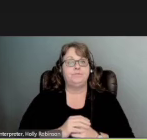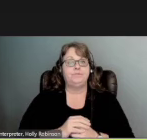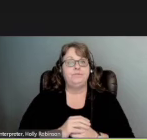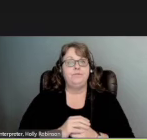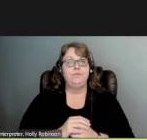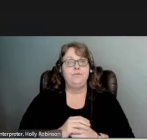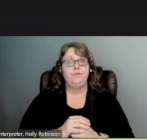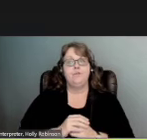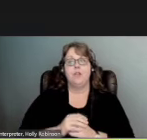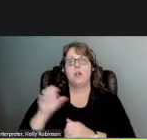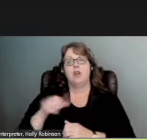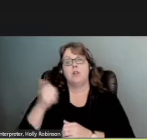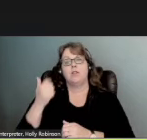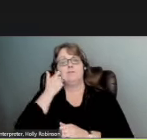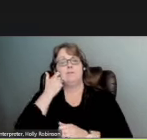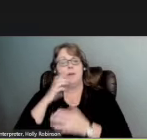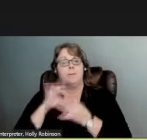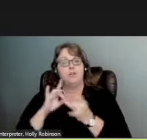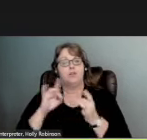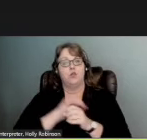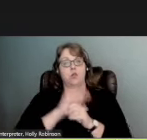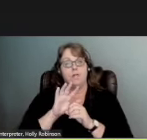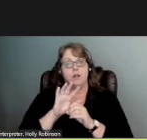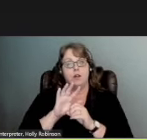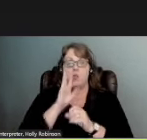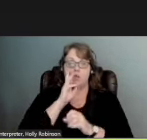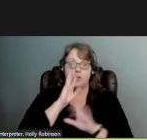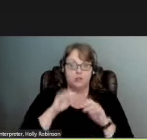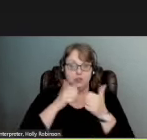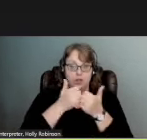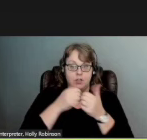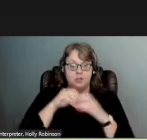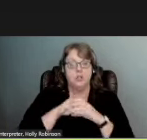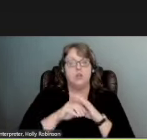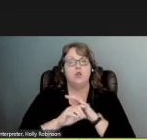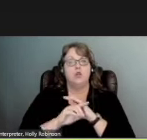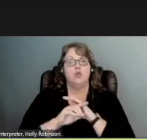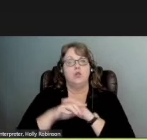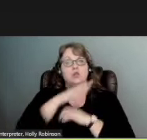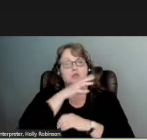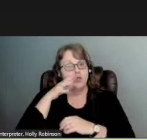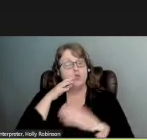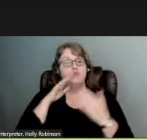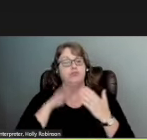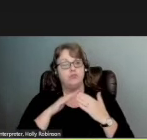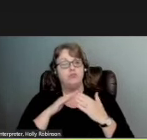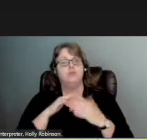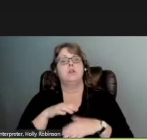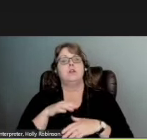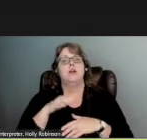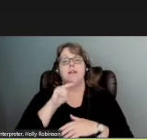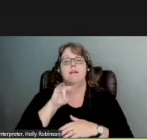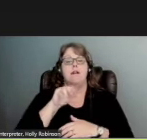As Carlotta mentioned COVID-19 highlighted water challenges in rural and remote areas in particular the Navajo Nation.